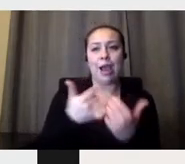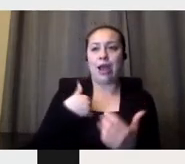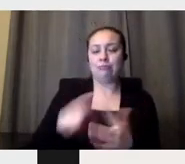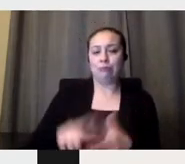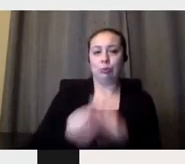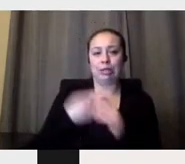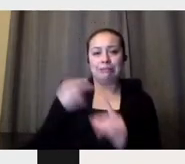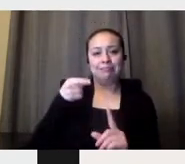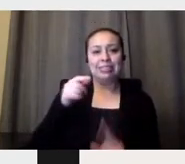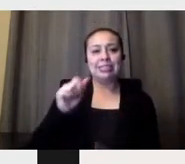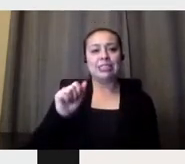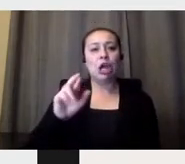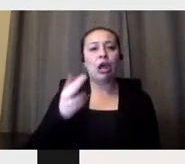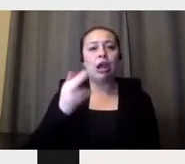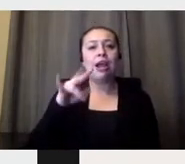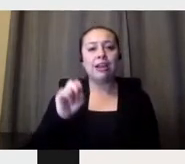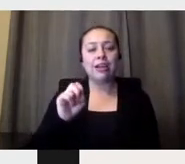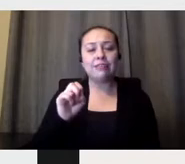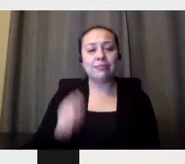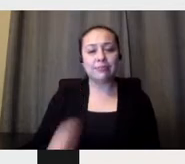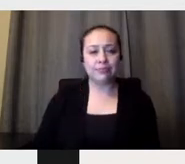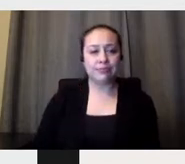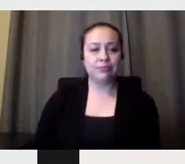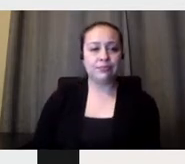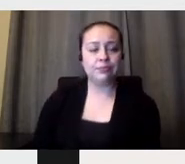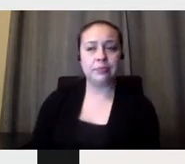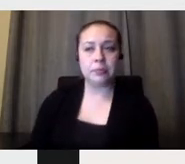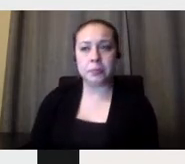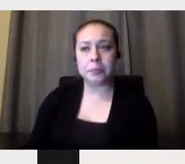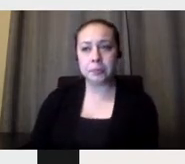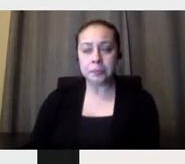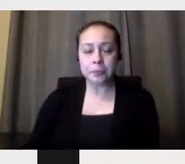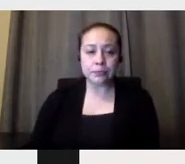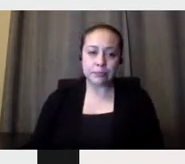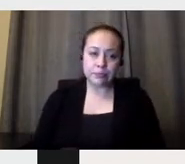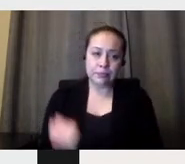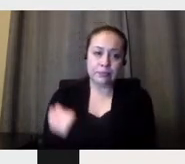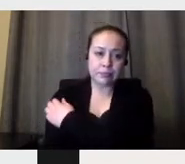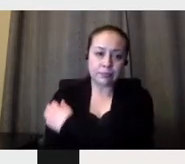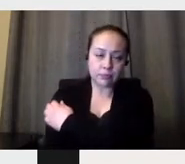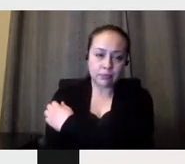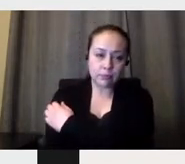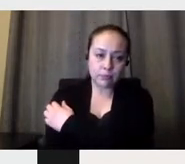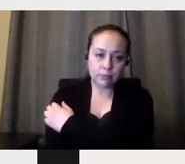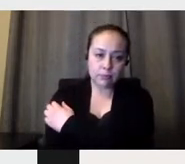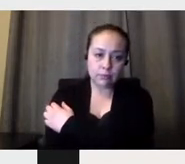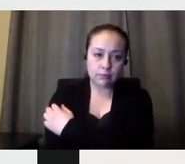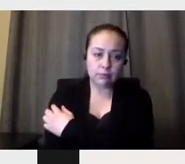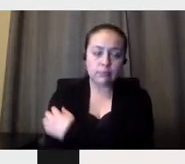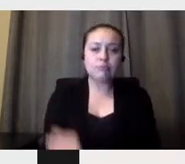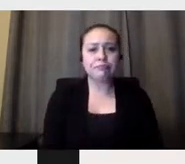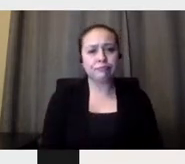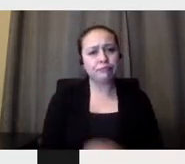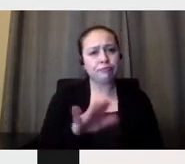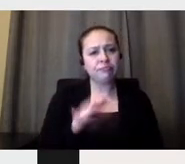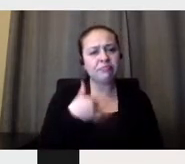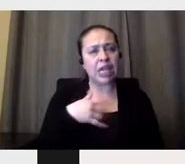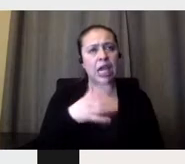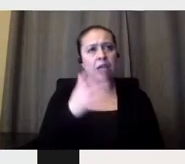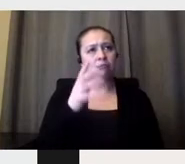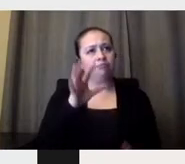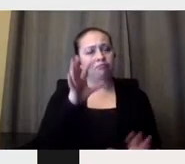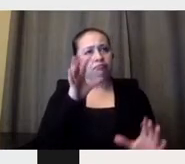a designer that consumes a lot of design. And I discovered that there's a gap that I need to fill.